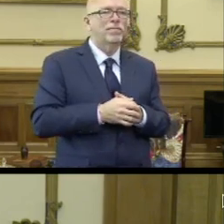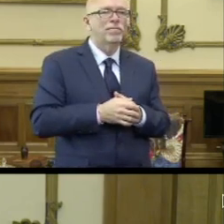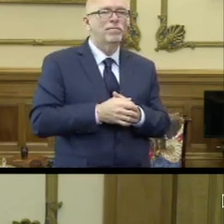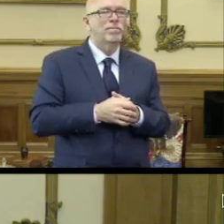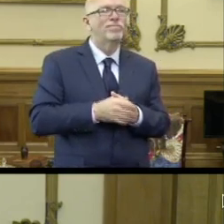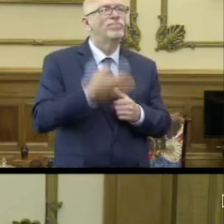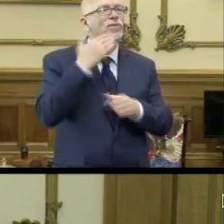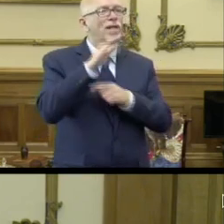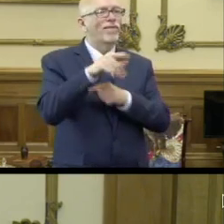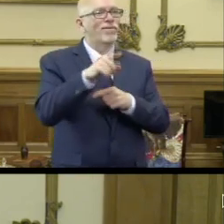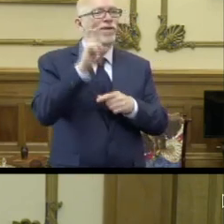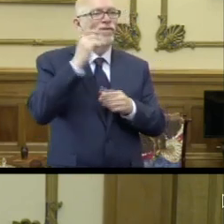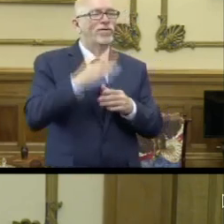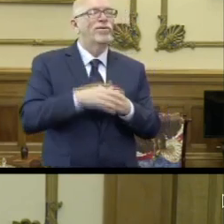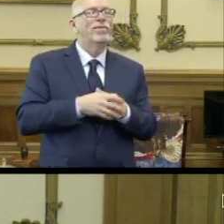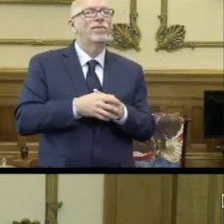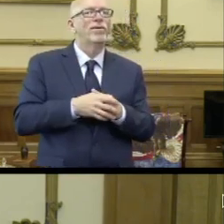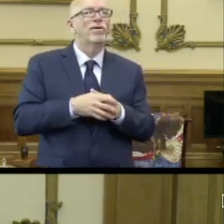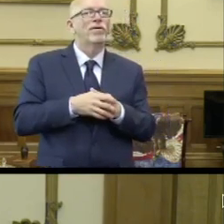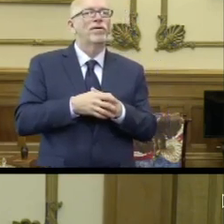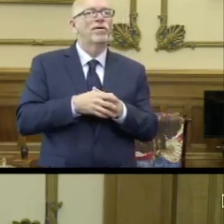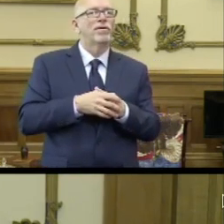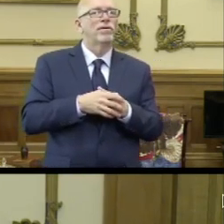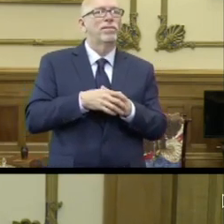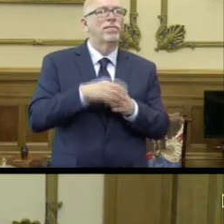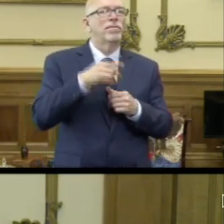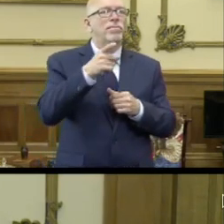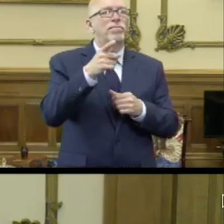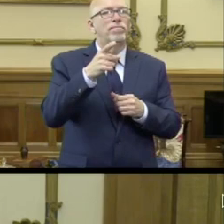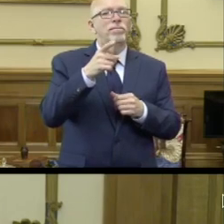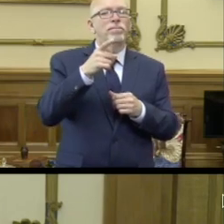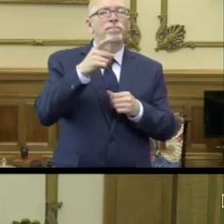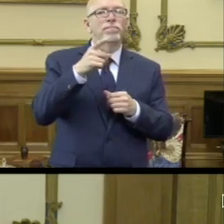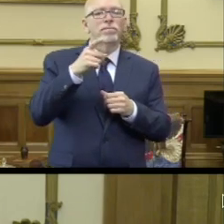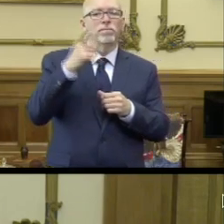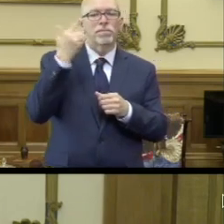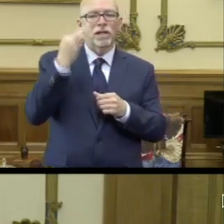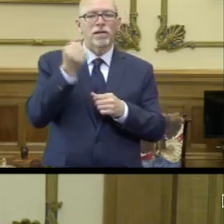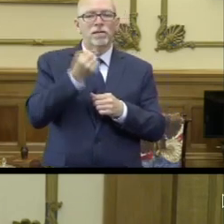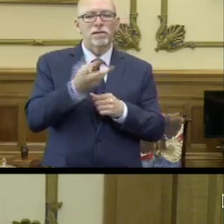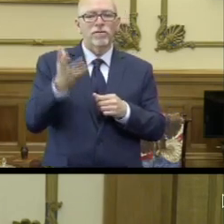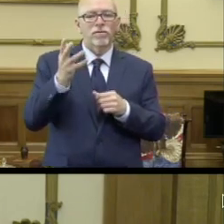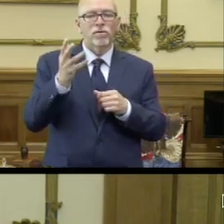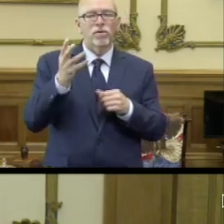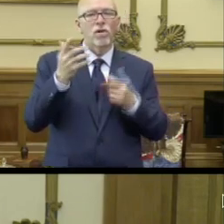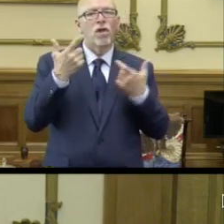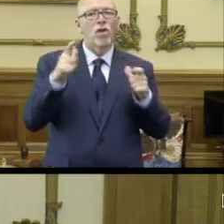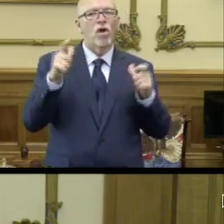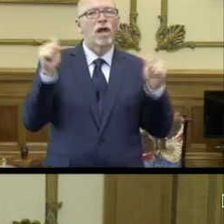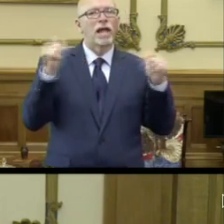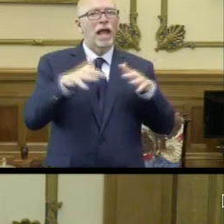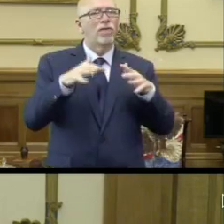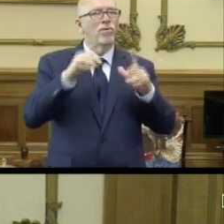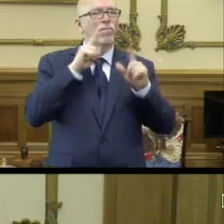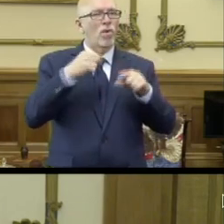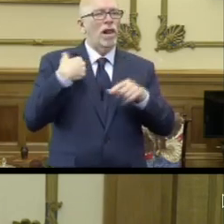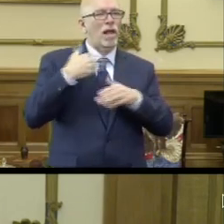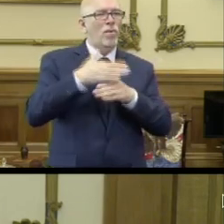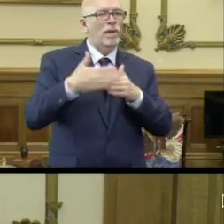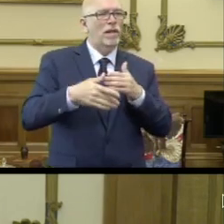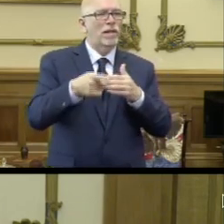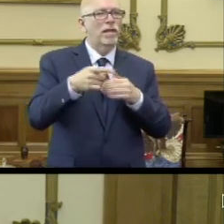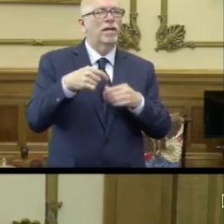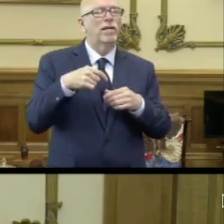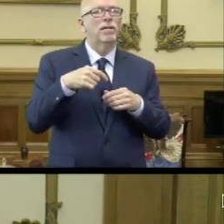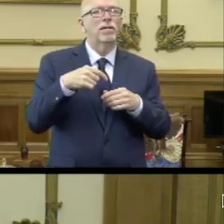Good afternoon, Governor. I am wondering, in light of a number of large gatherings reported over the weekend here in Marion